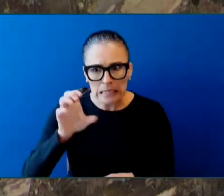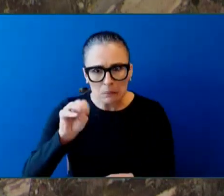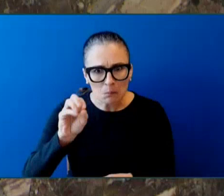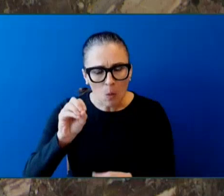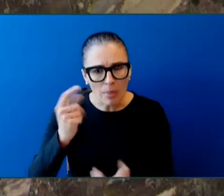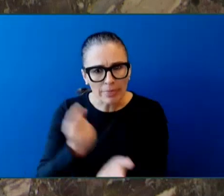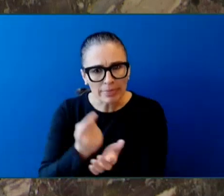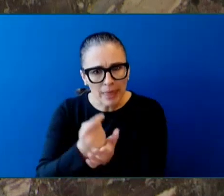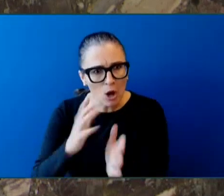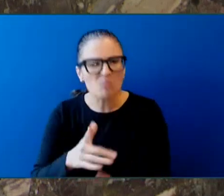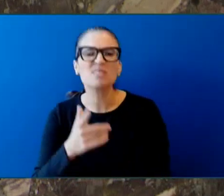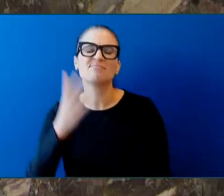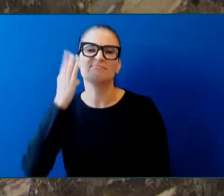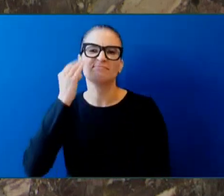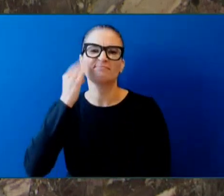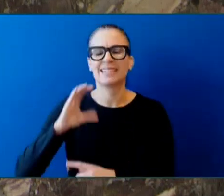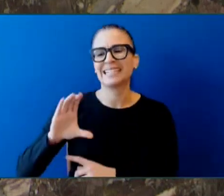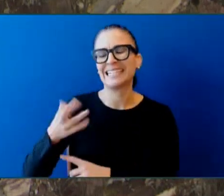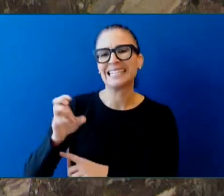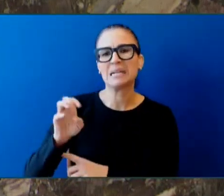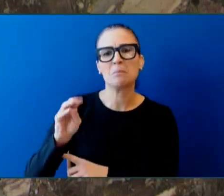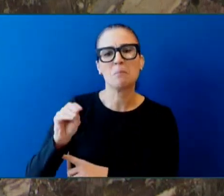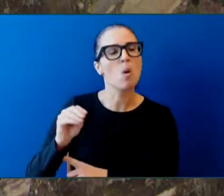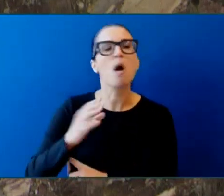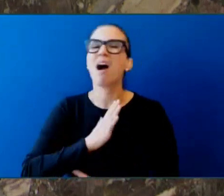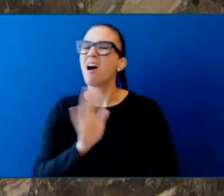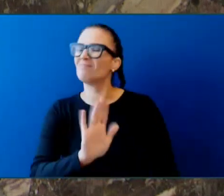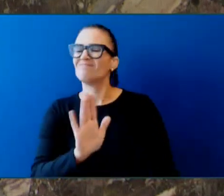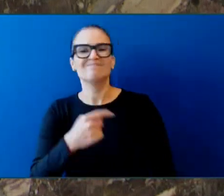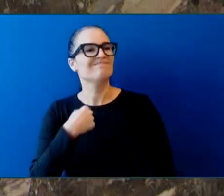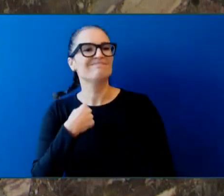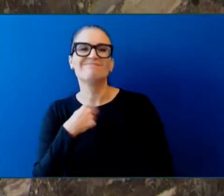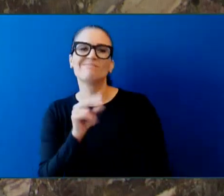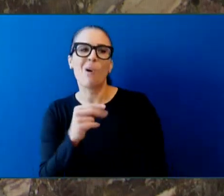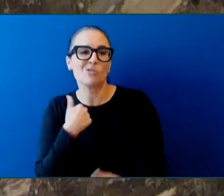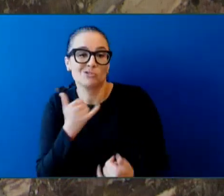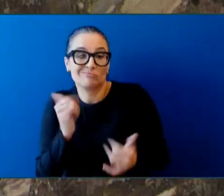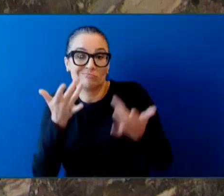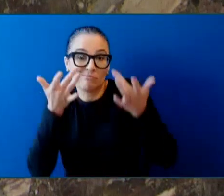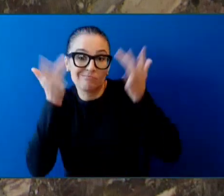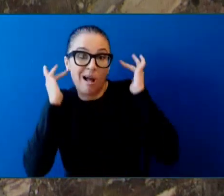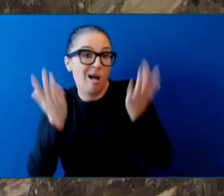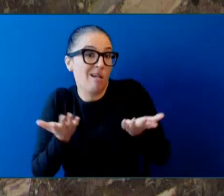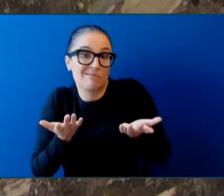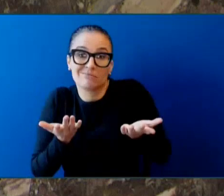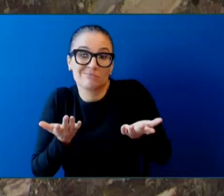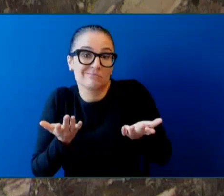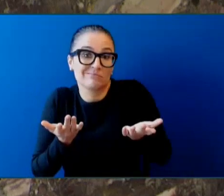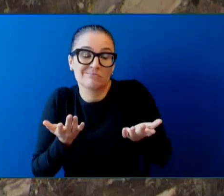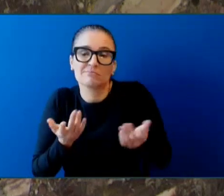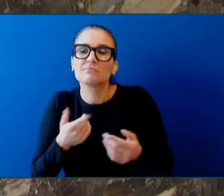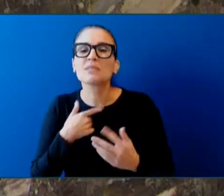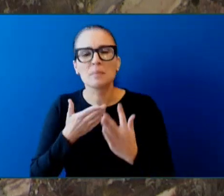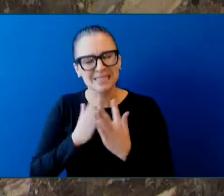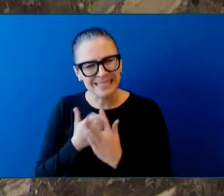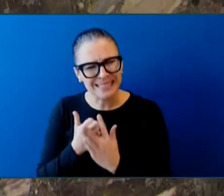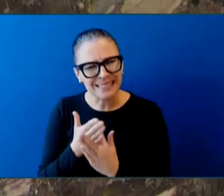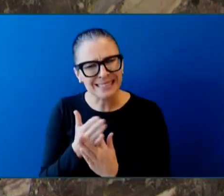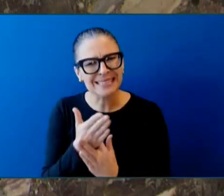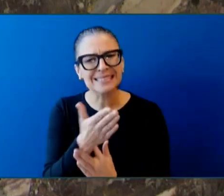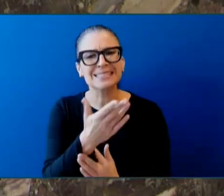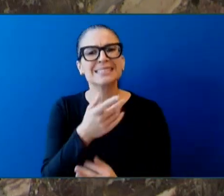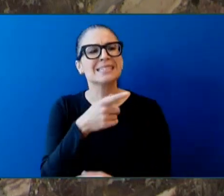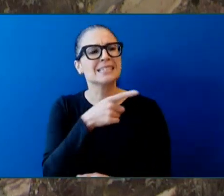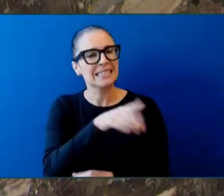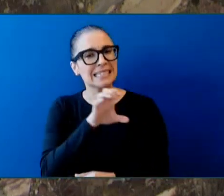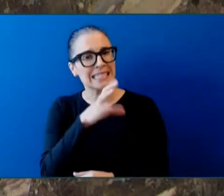just bald. I was not facing the pain of chemotherapy or the fear of facing my own mortality. And it wasn't the first time or the